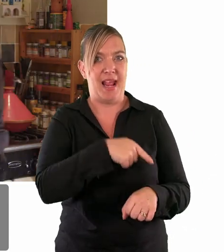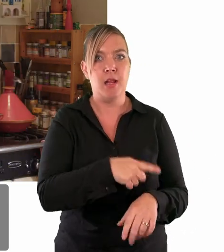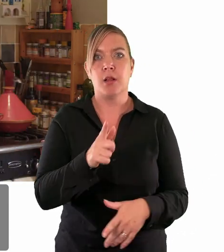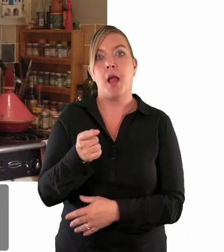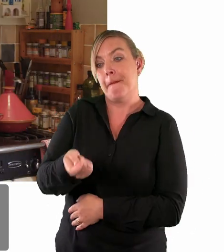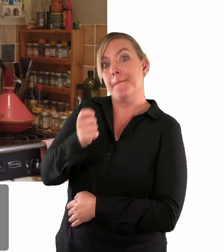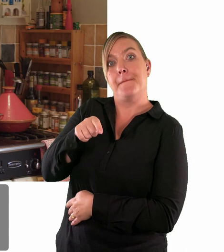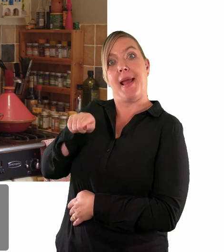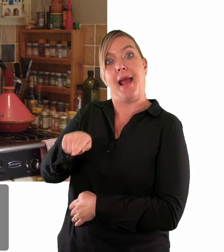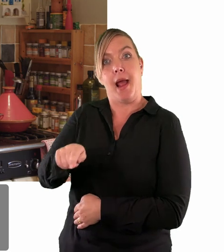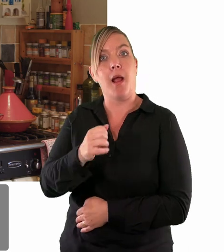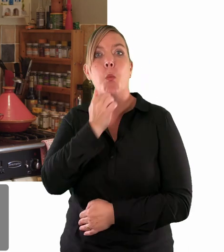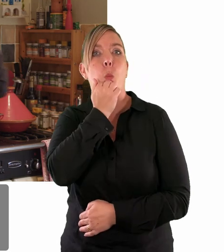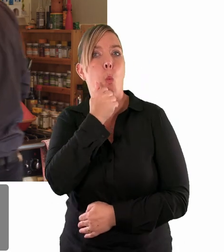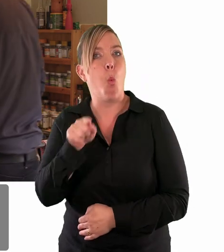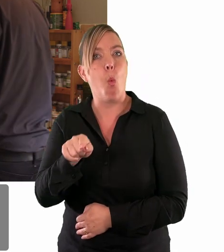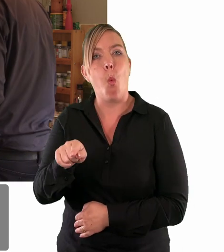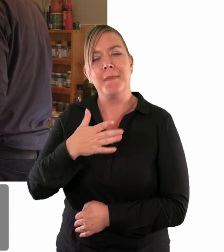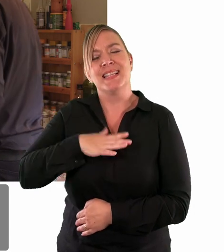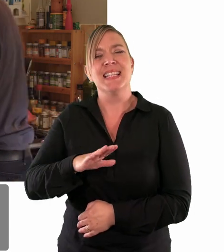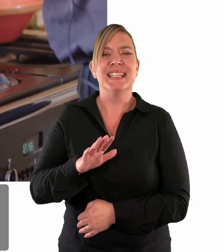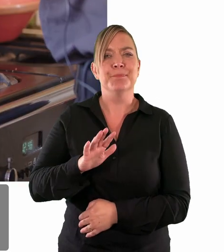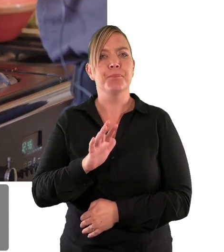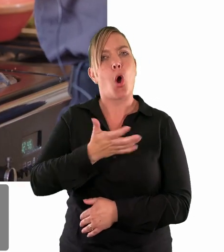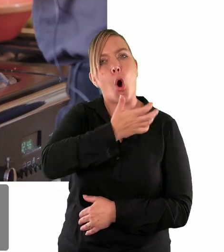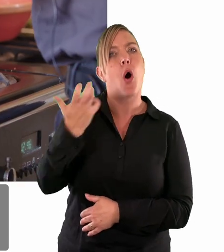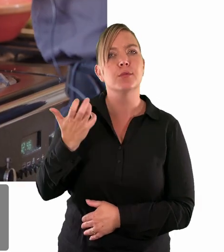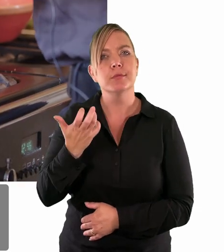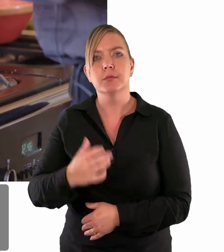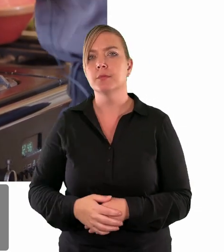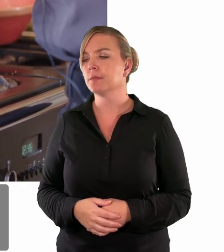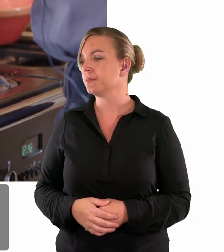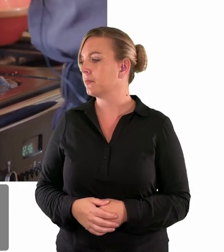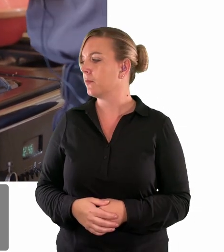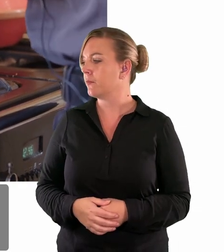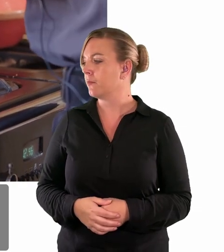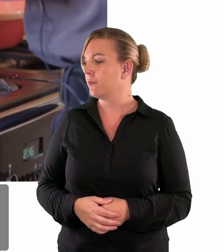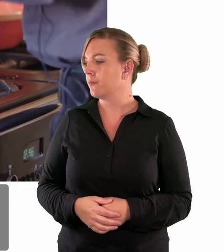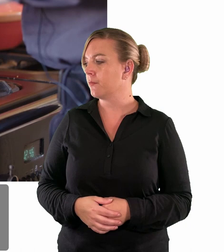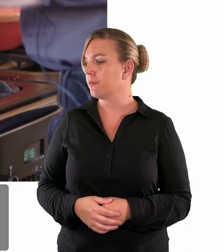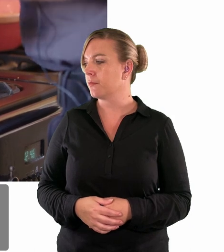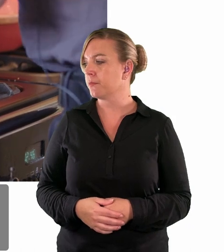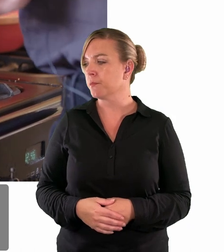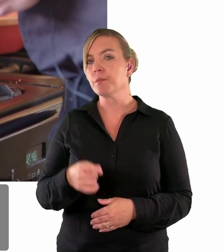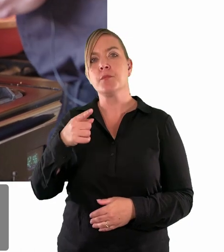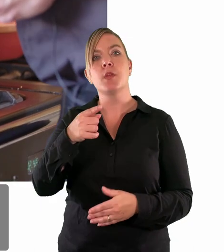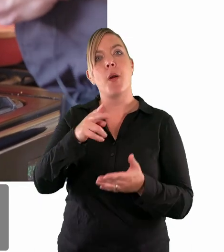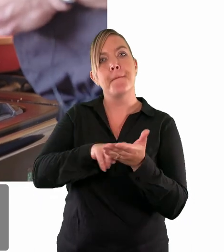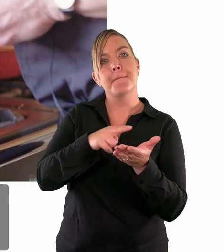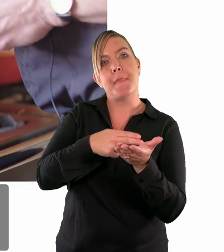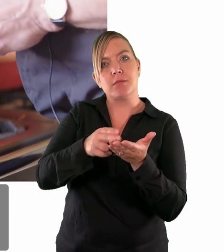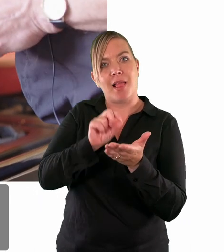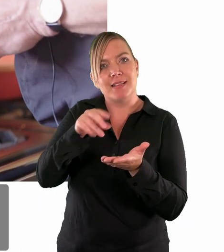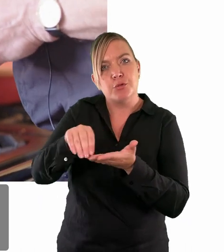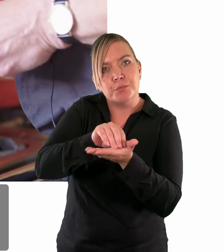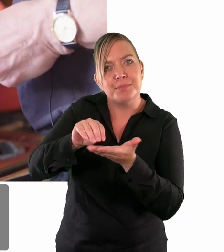to warm this pan get it quite hot get a little bit of the butter into the pan but not too much